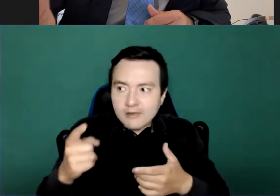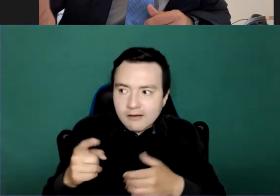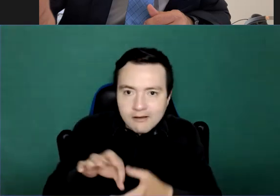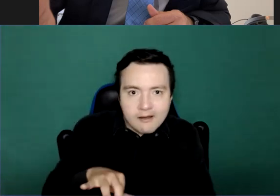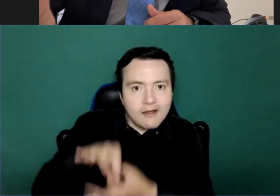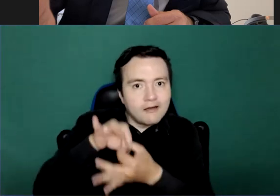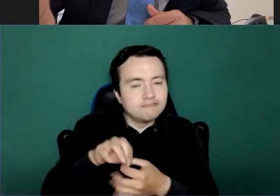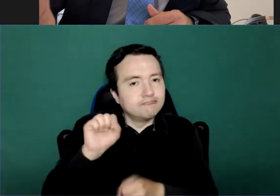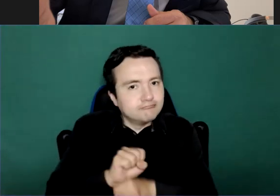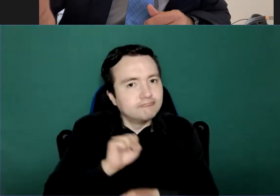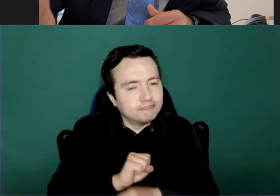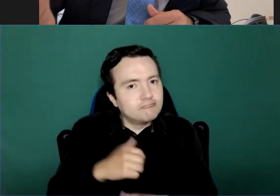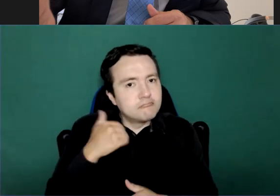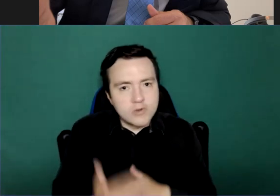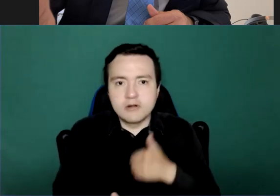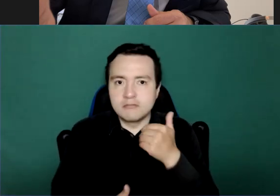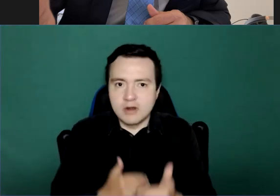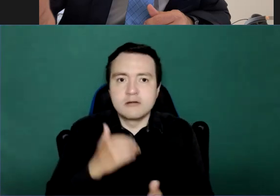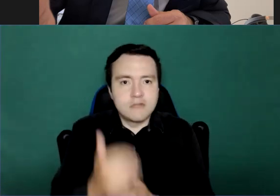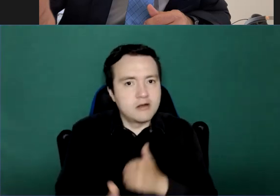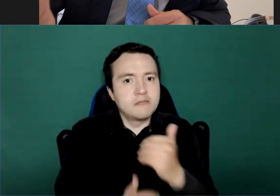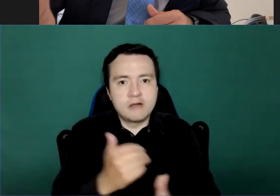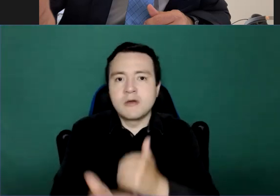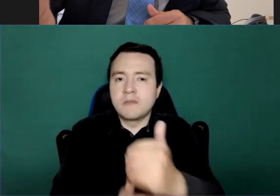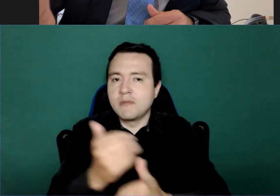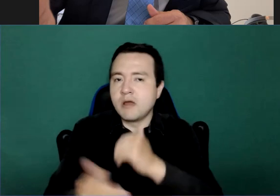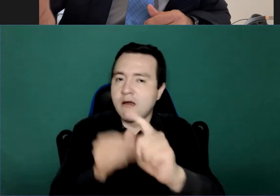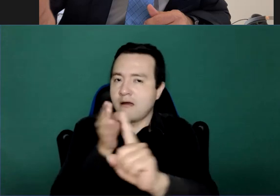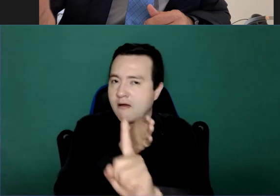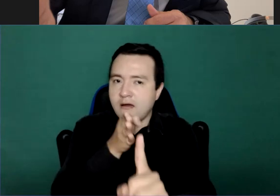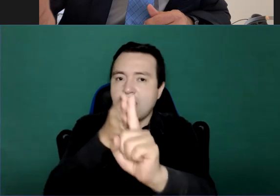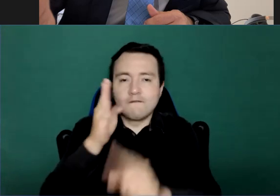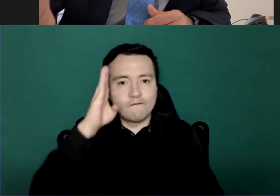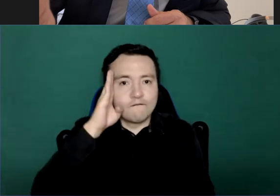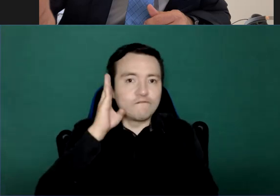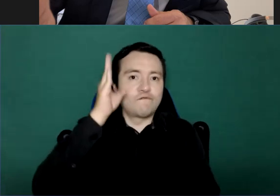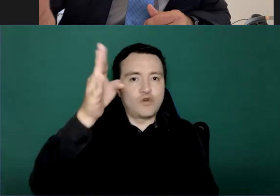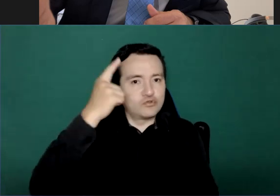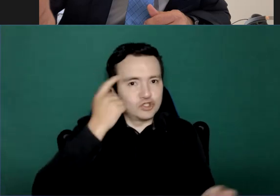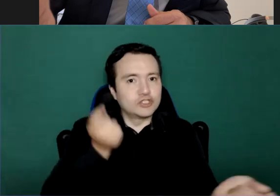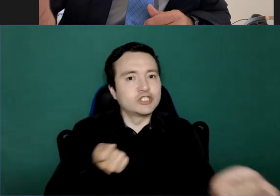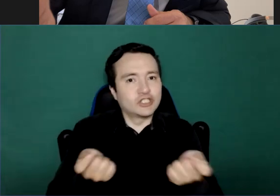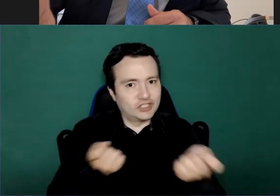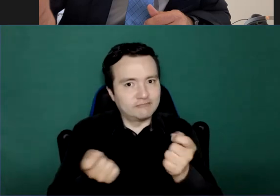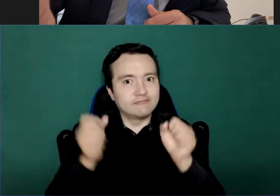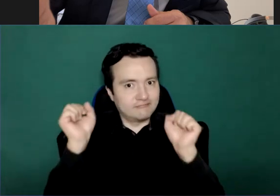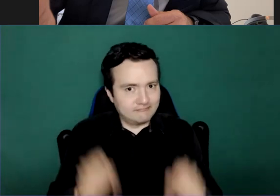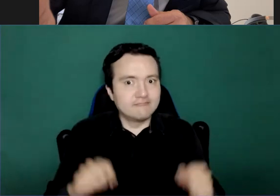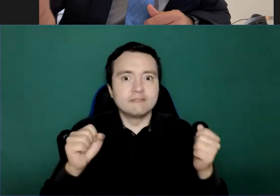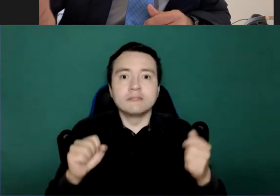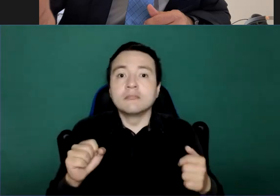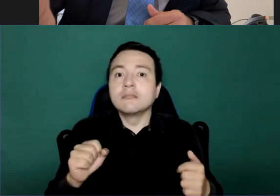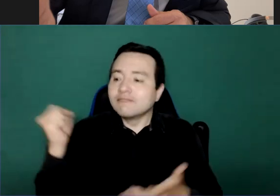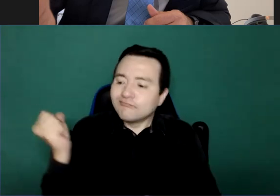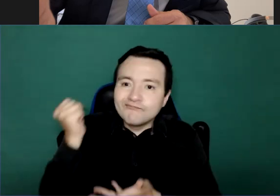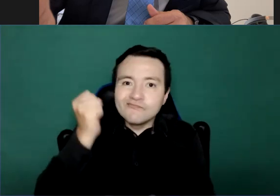fairer. This strategy must address the need for investment in mental health, the incorporation of innovations and